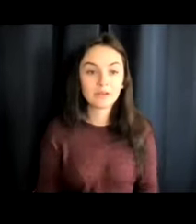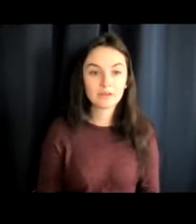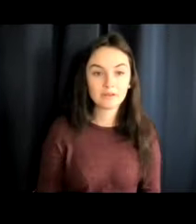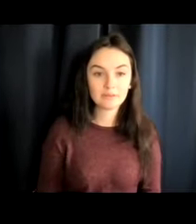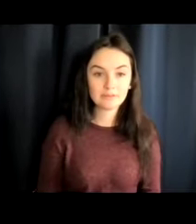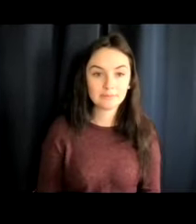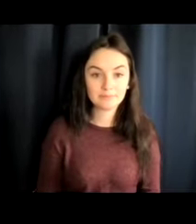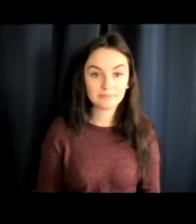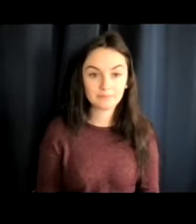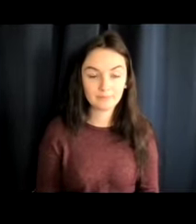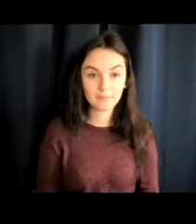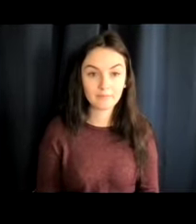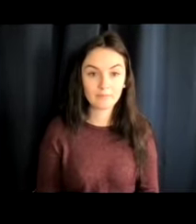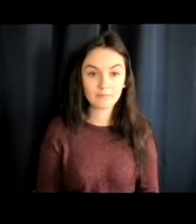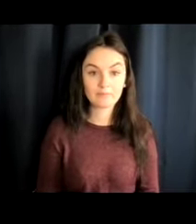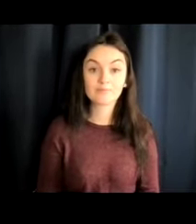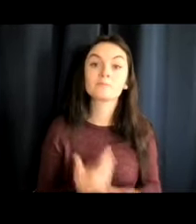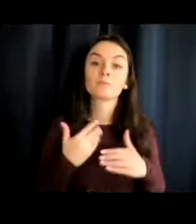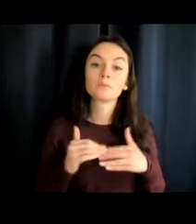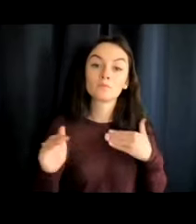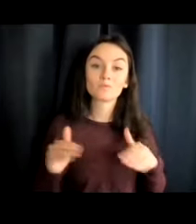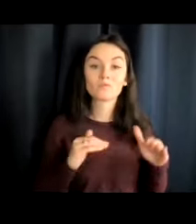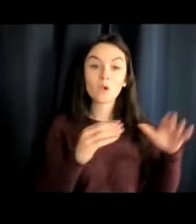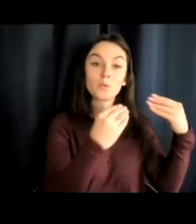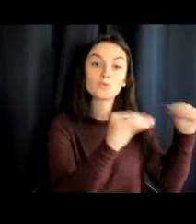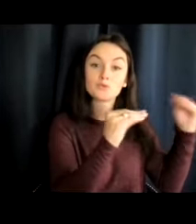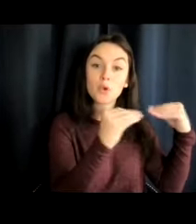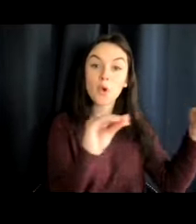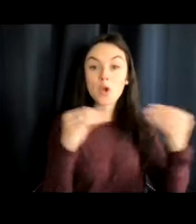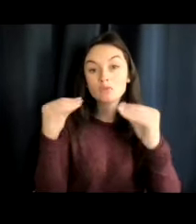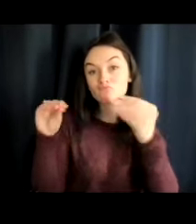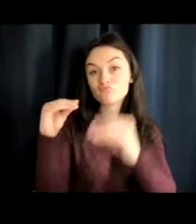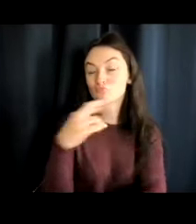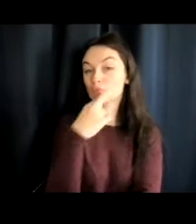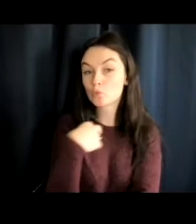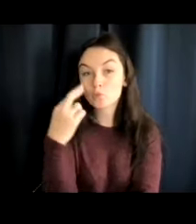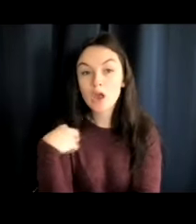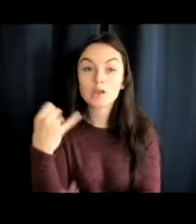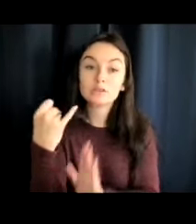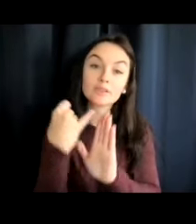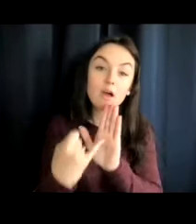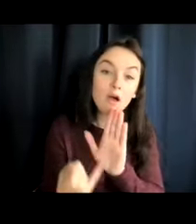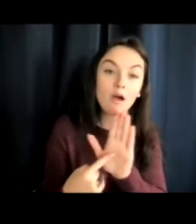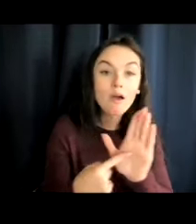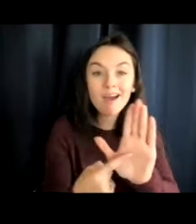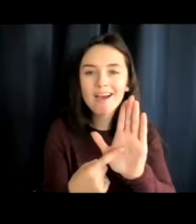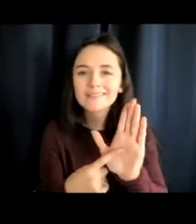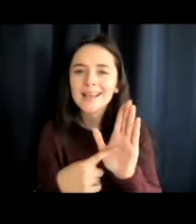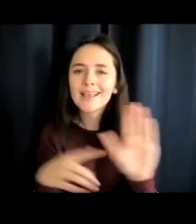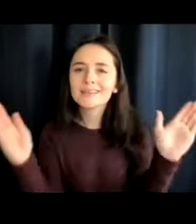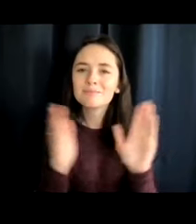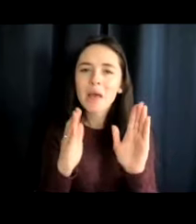You walk past benches and shops and restaurants and art exhibits. It's like a little indoor town.